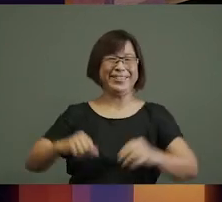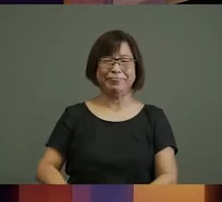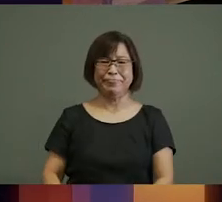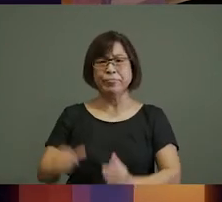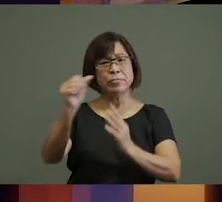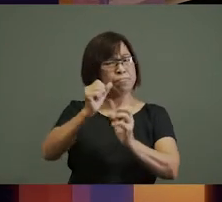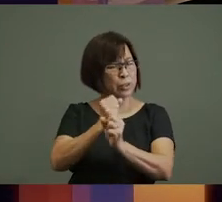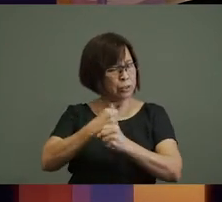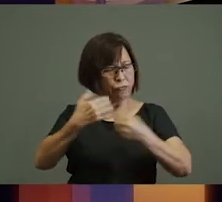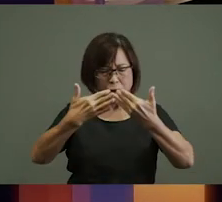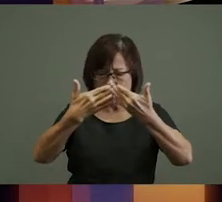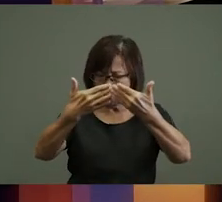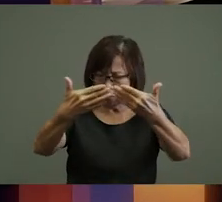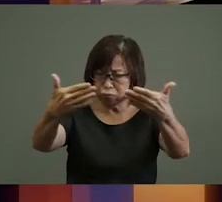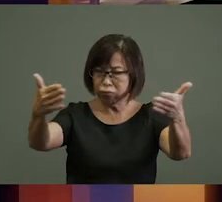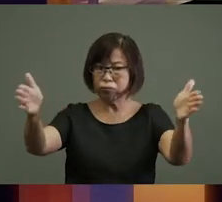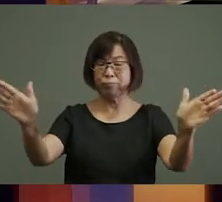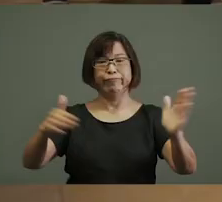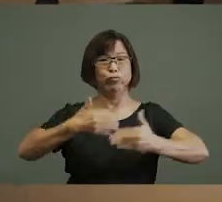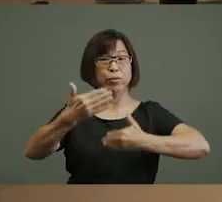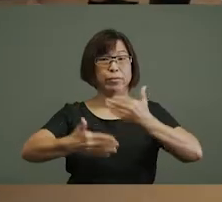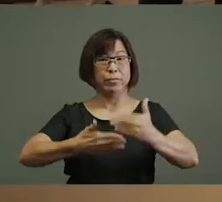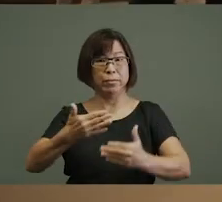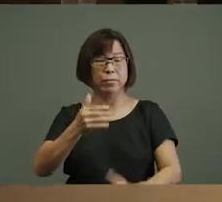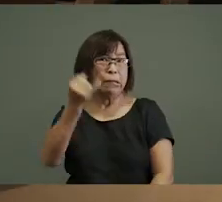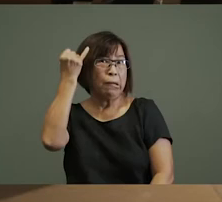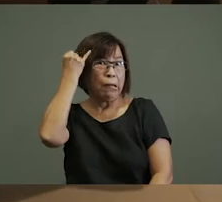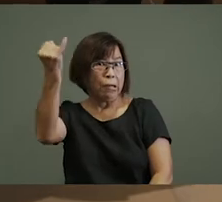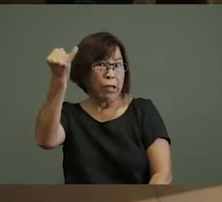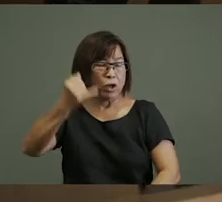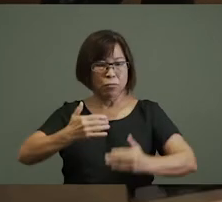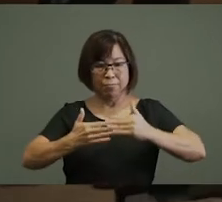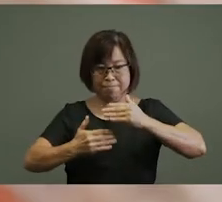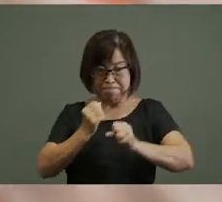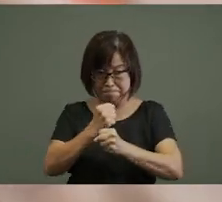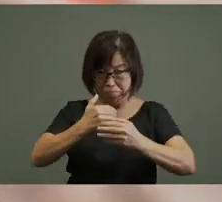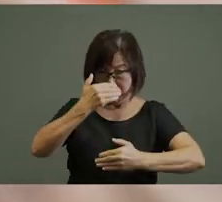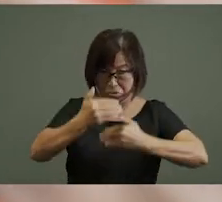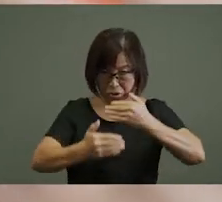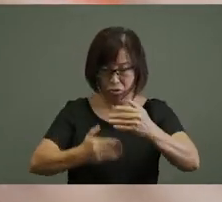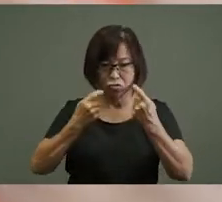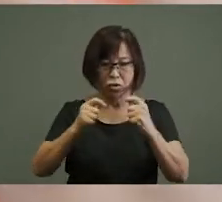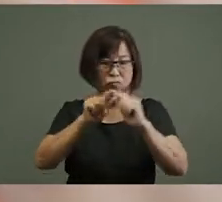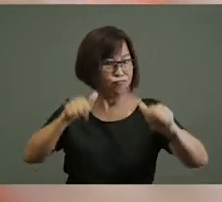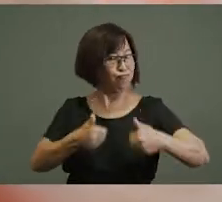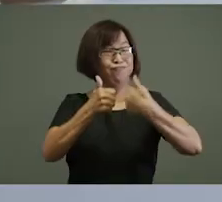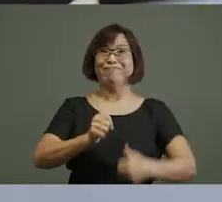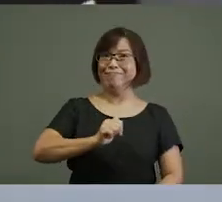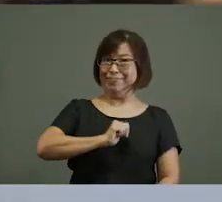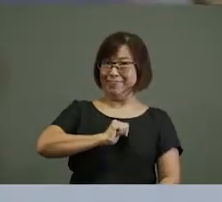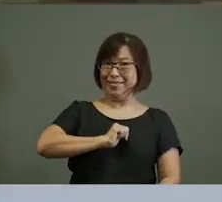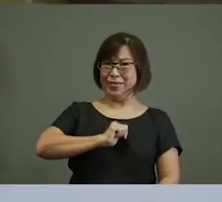is a very open-ended process and the idea of in progress is always trying to challenge myself